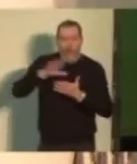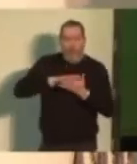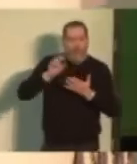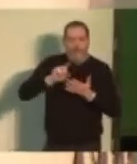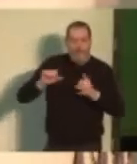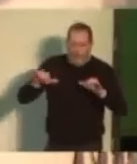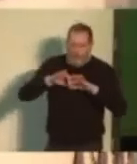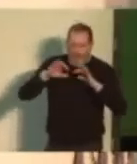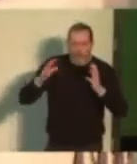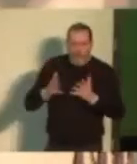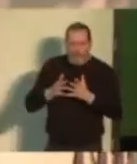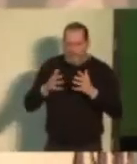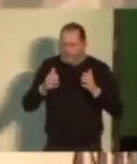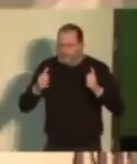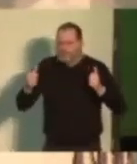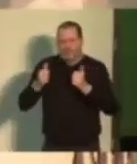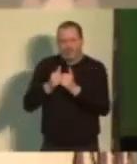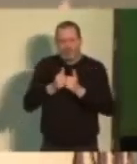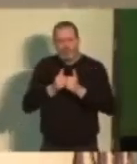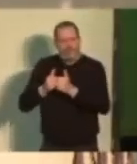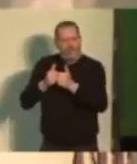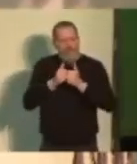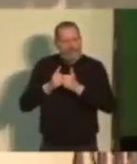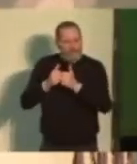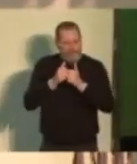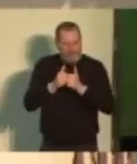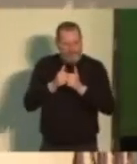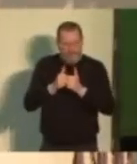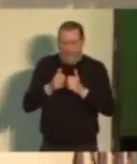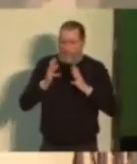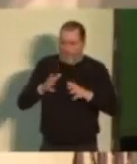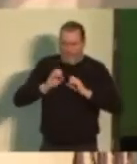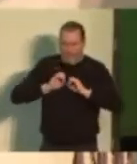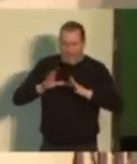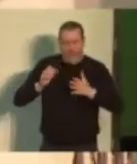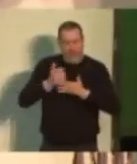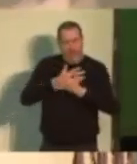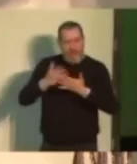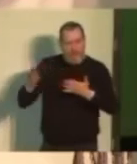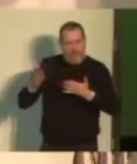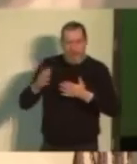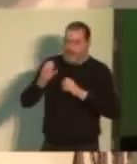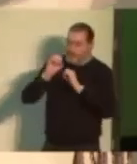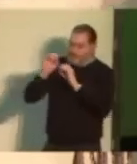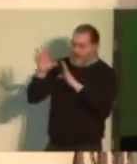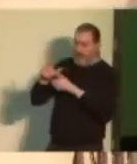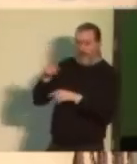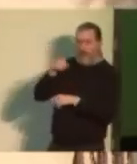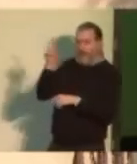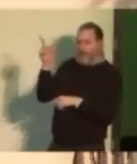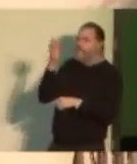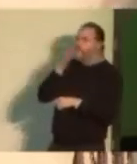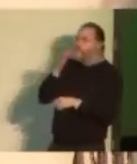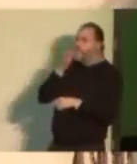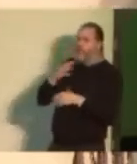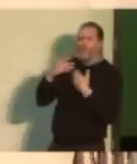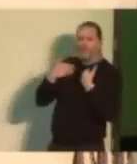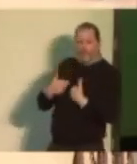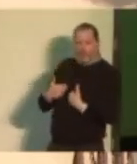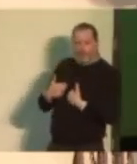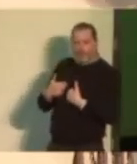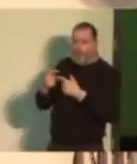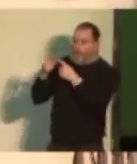the world together to make it clear to the oligarchs that their day